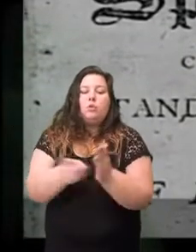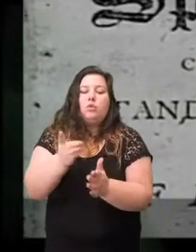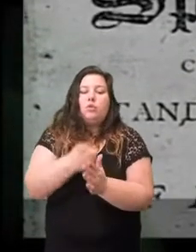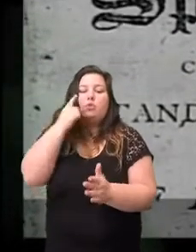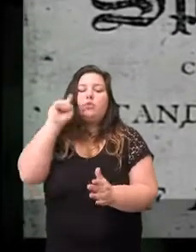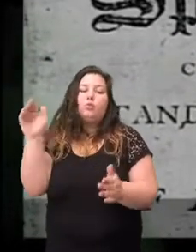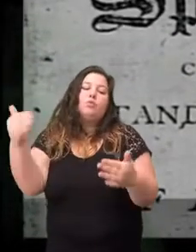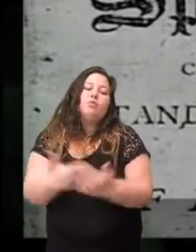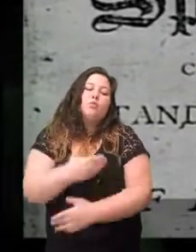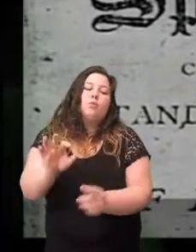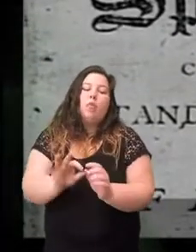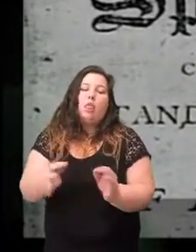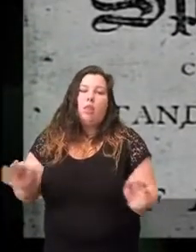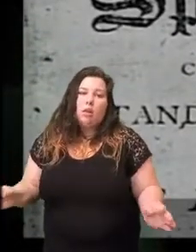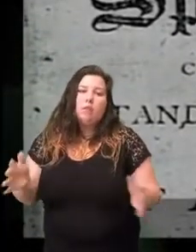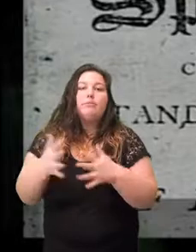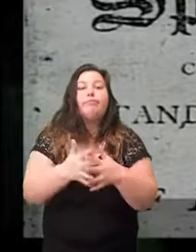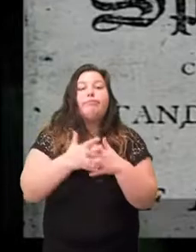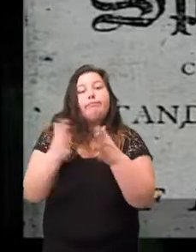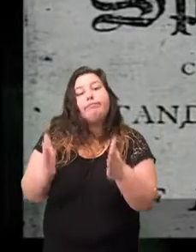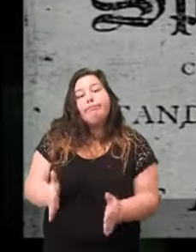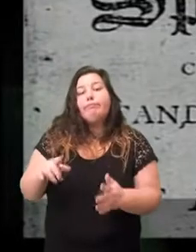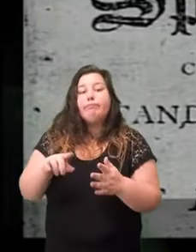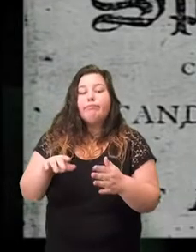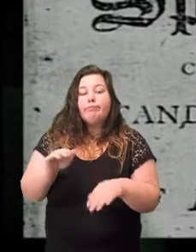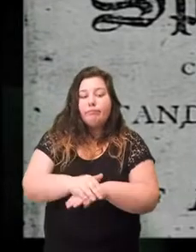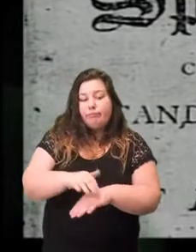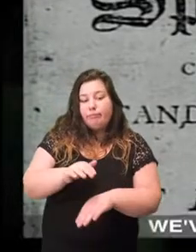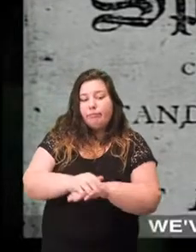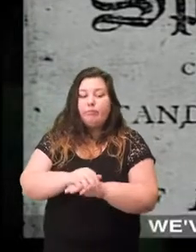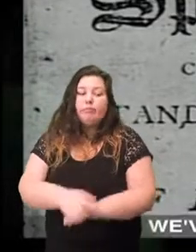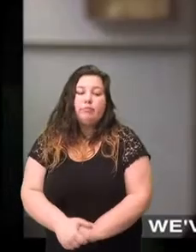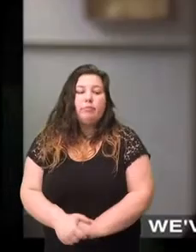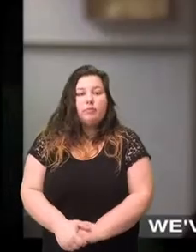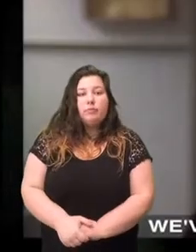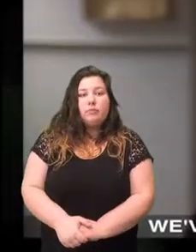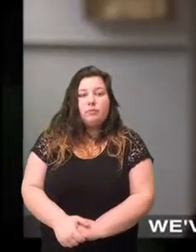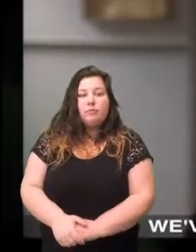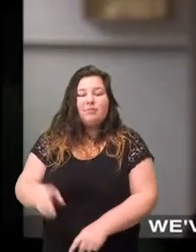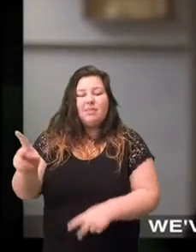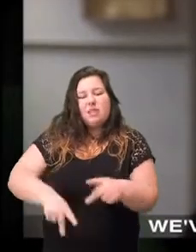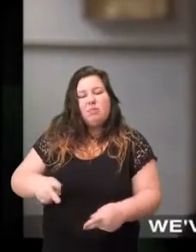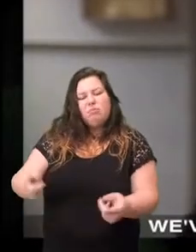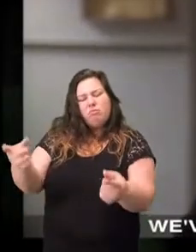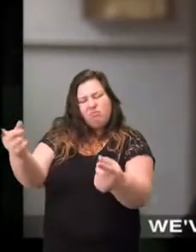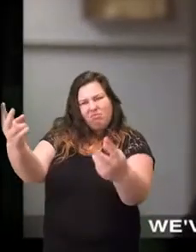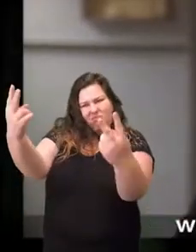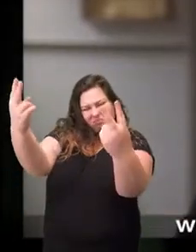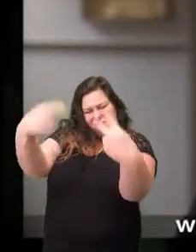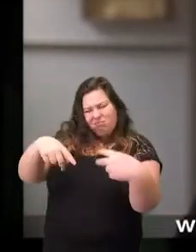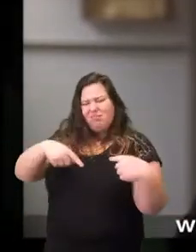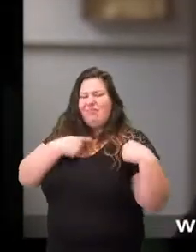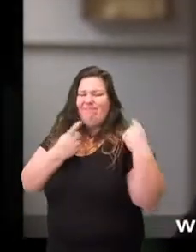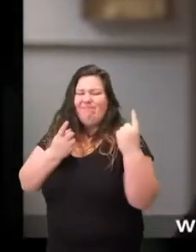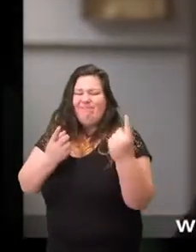language American English we've been children long enough